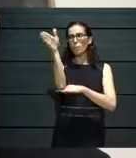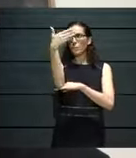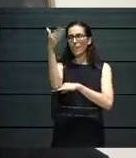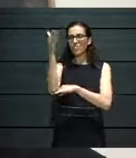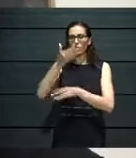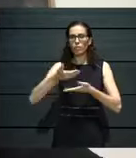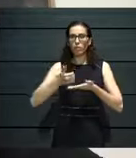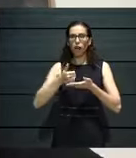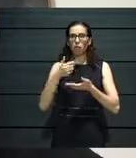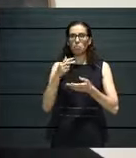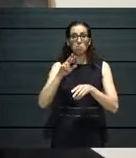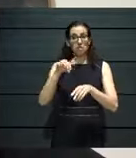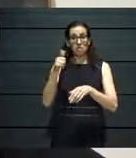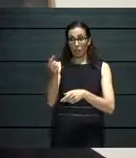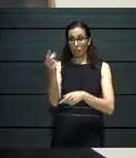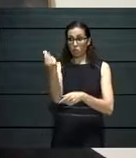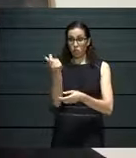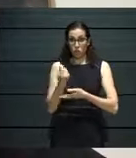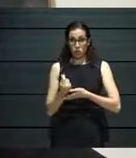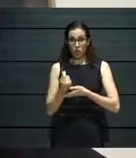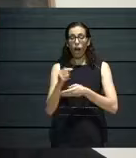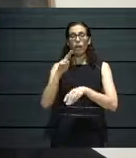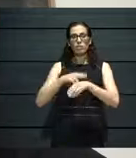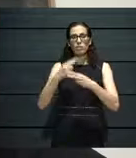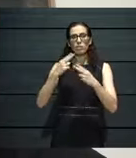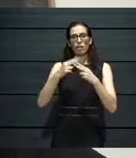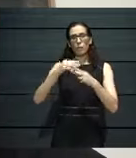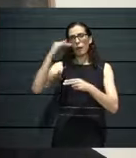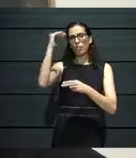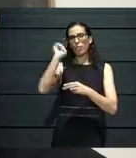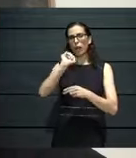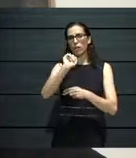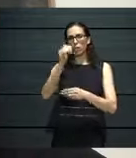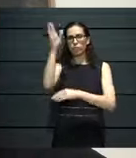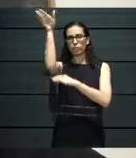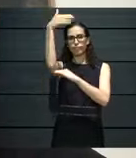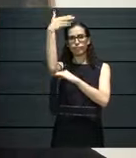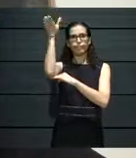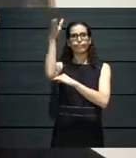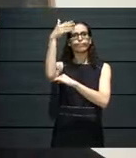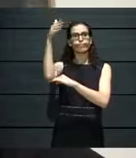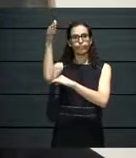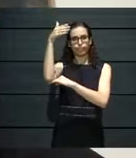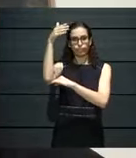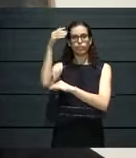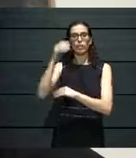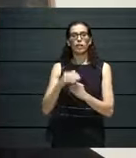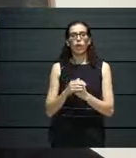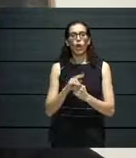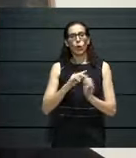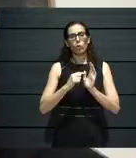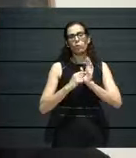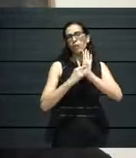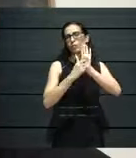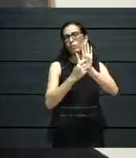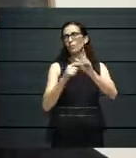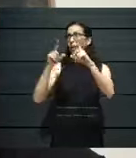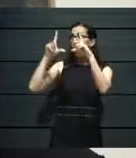homes or on their buildings, any kind of building, and to send these locations and images back to